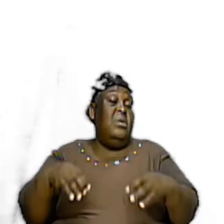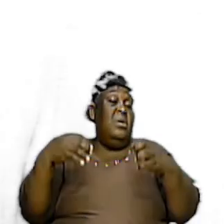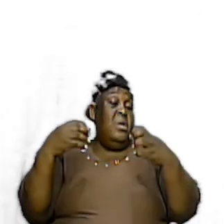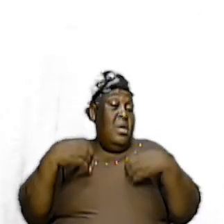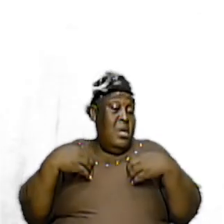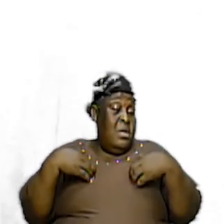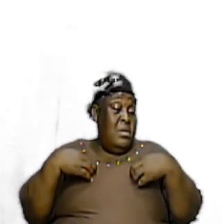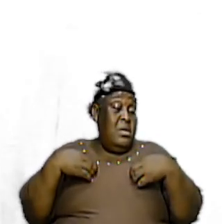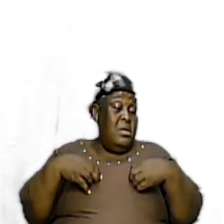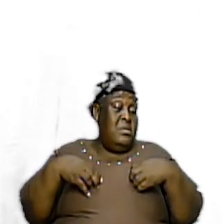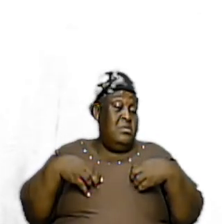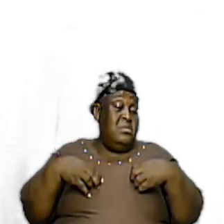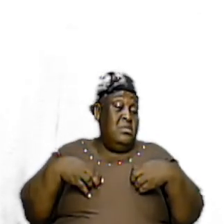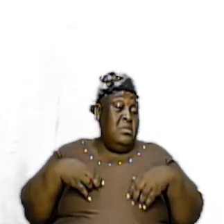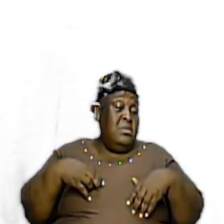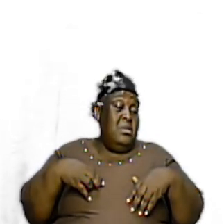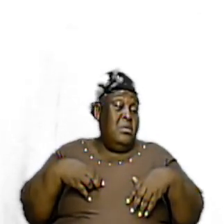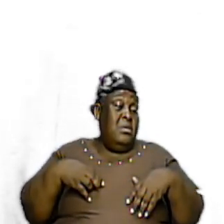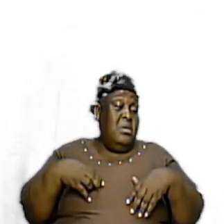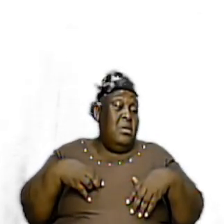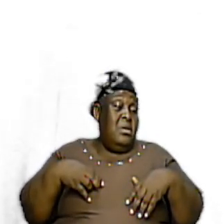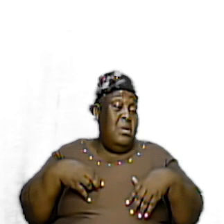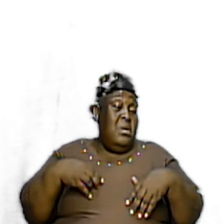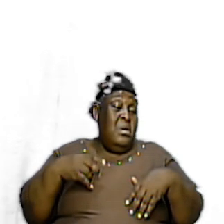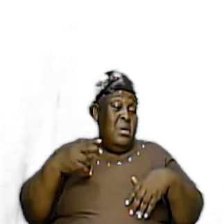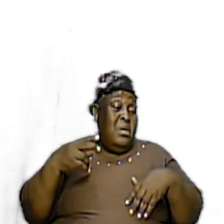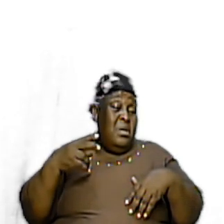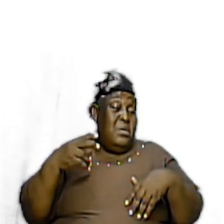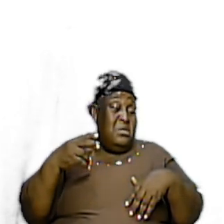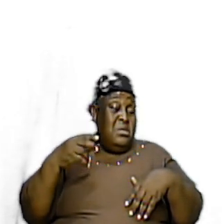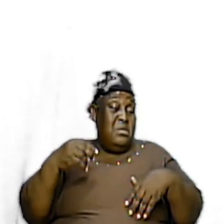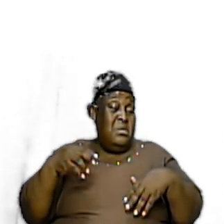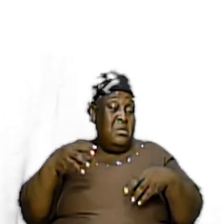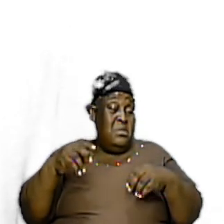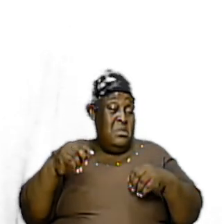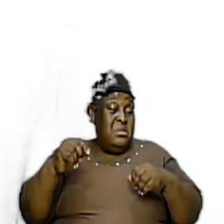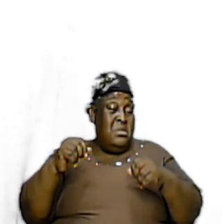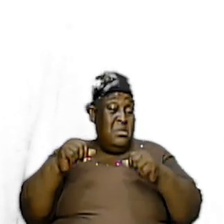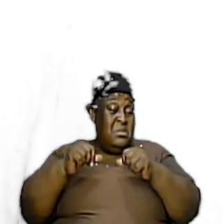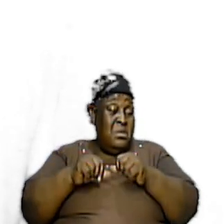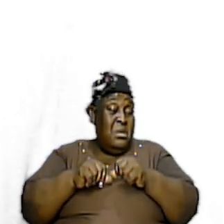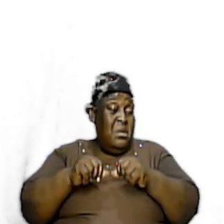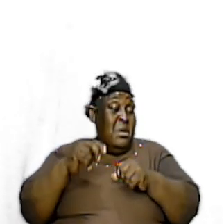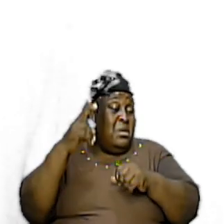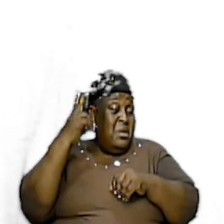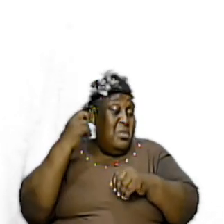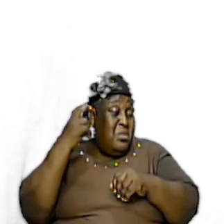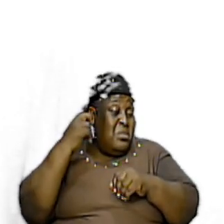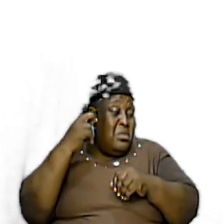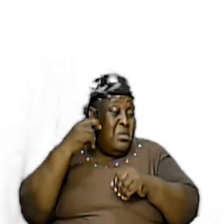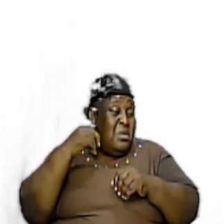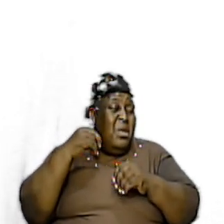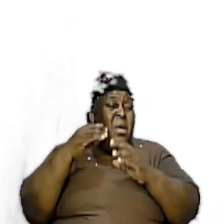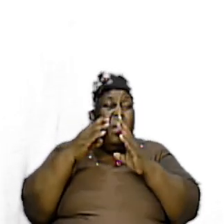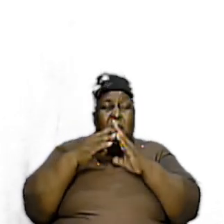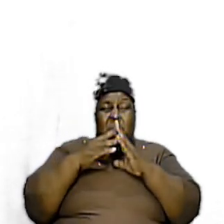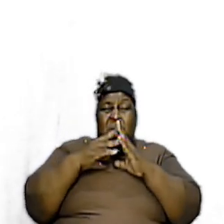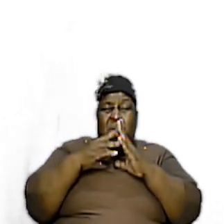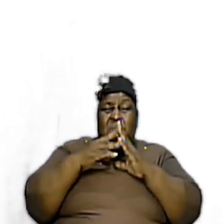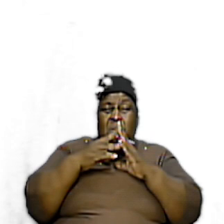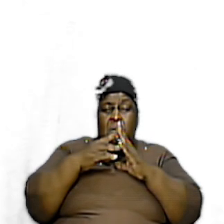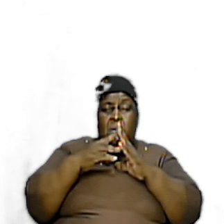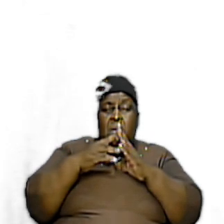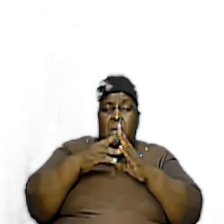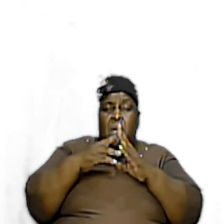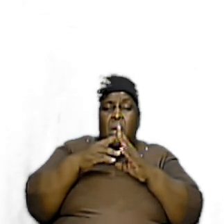had to adhere To what was required In terms of the pattern That God gave They